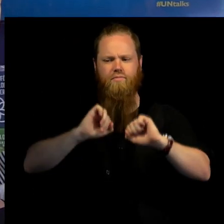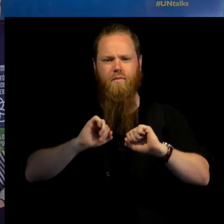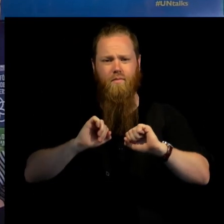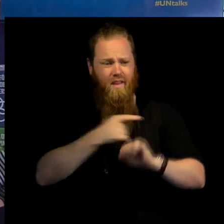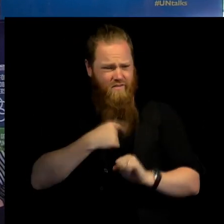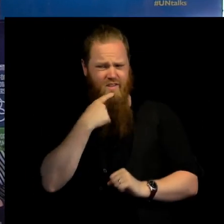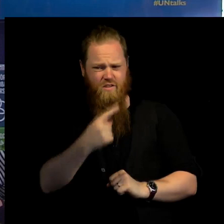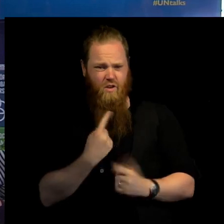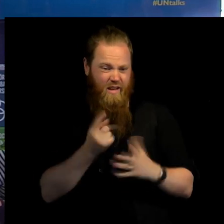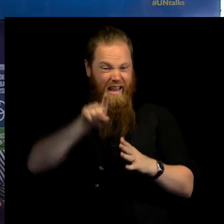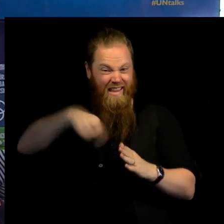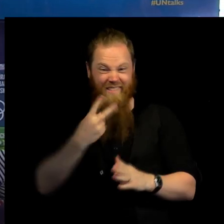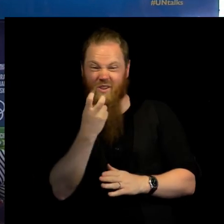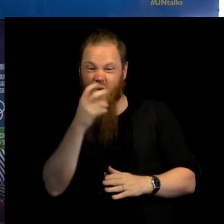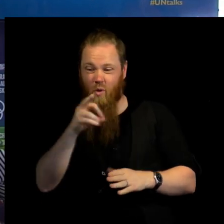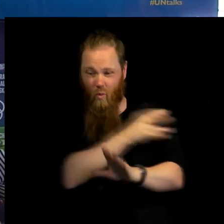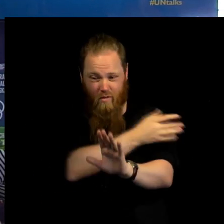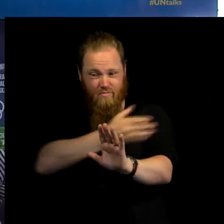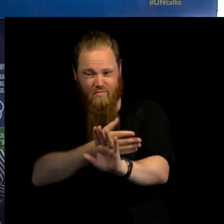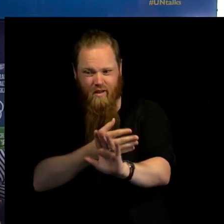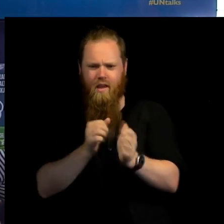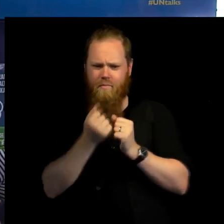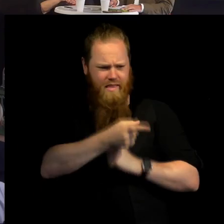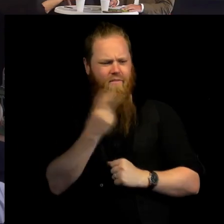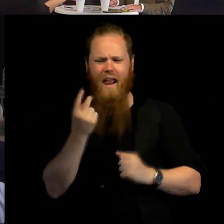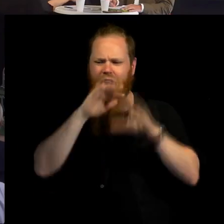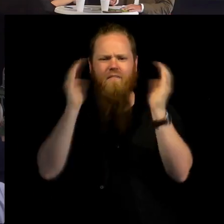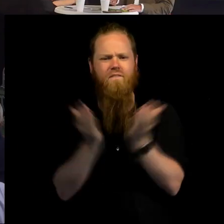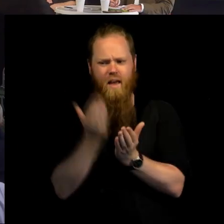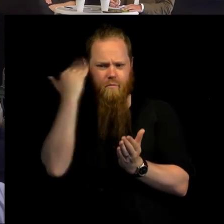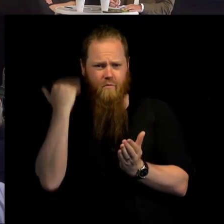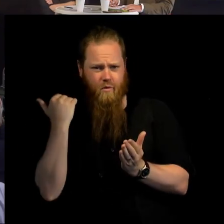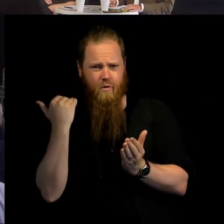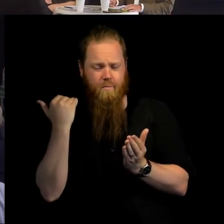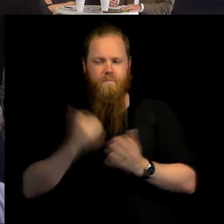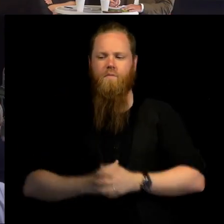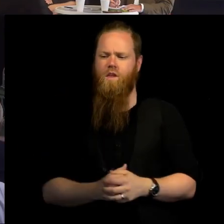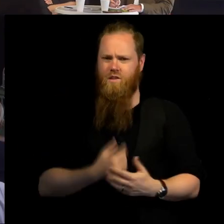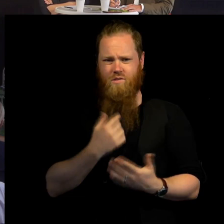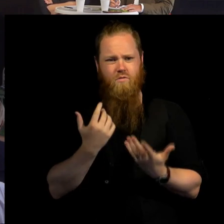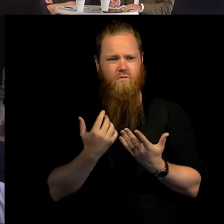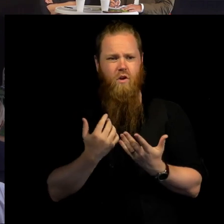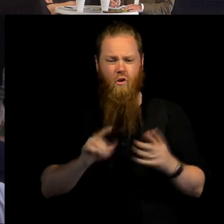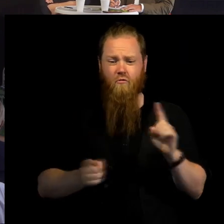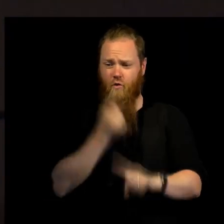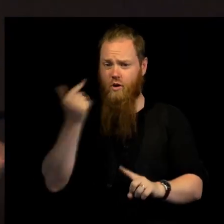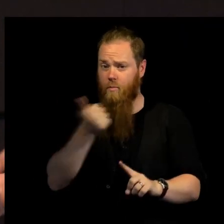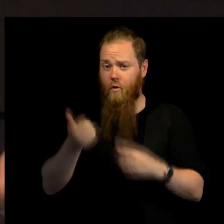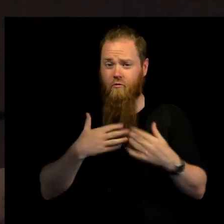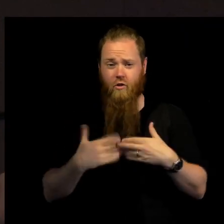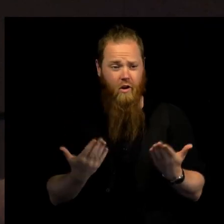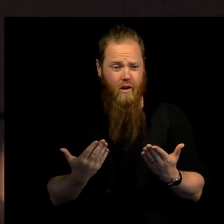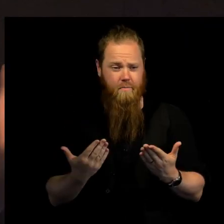took 20 years, but it was in a different world. It was different political challenges. So, one of the first things that we need to do with violations,